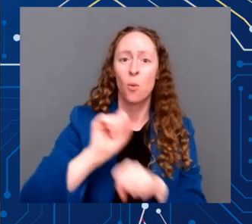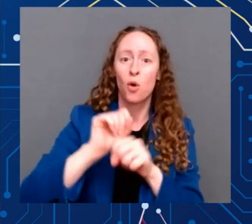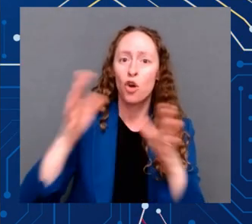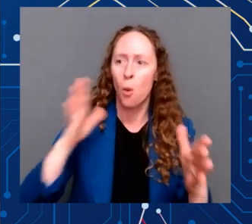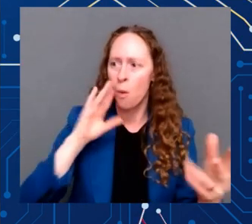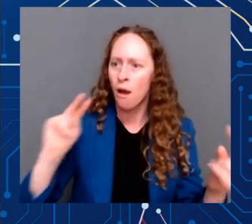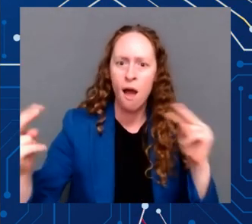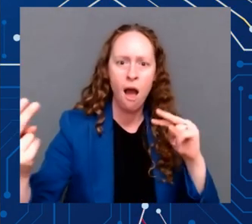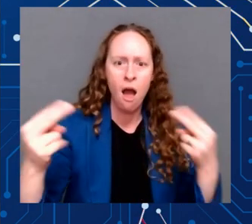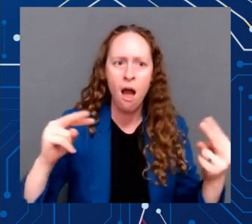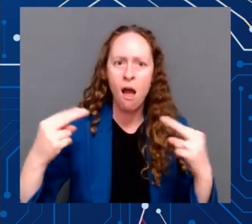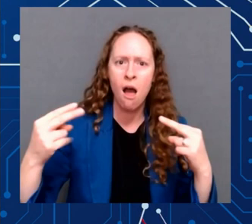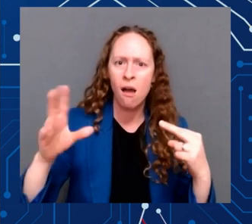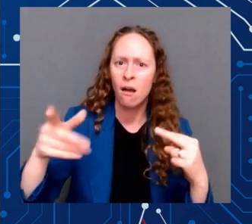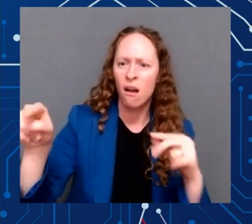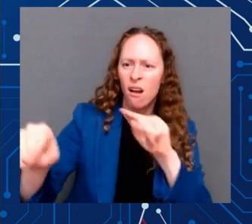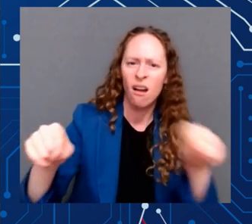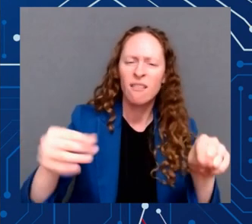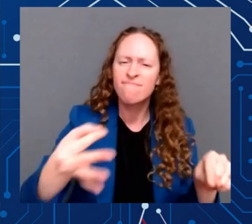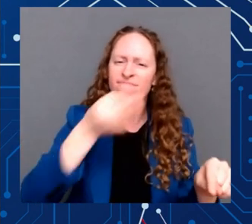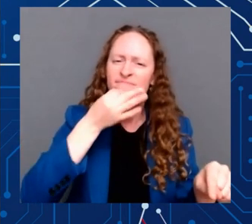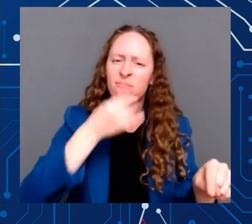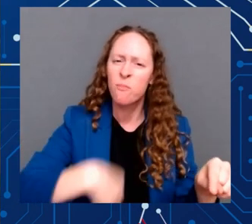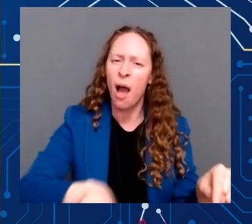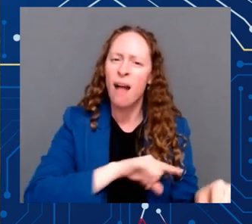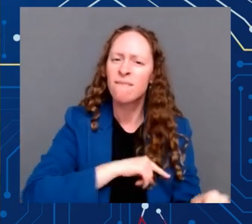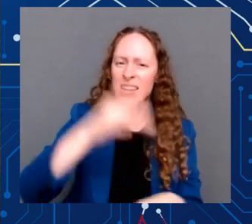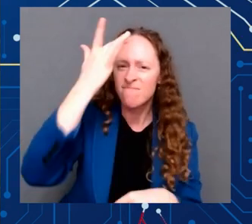for being the envy of the world.